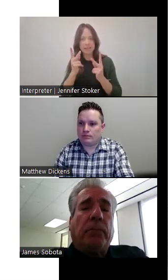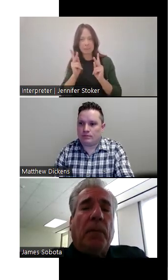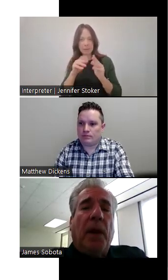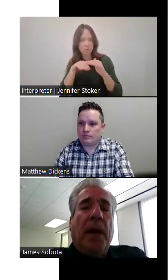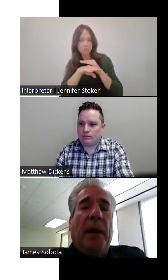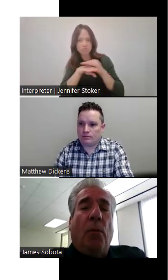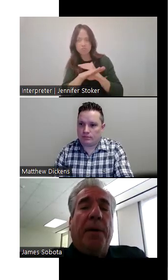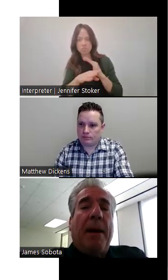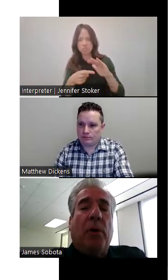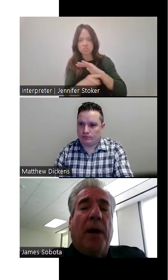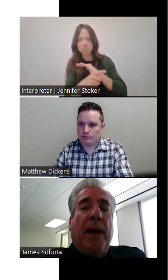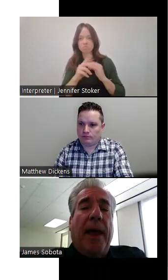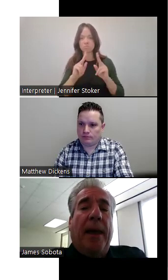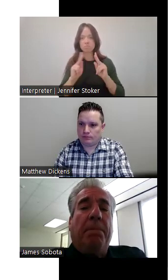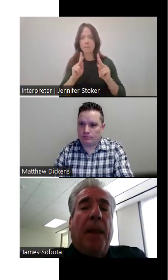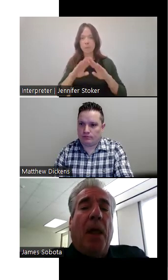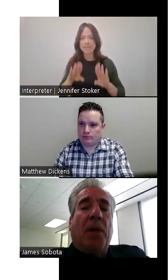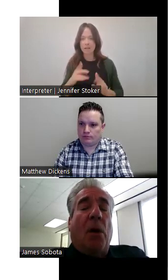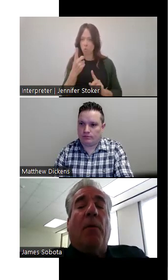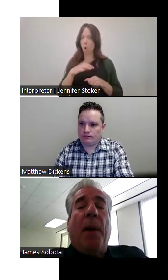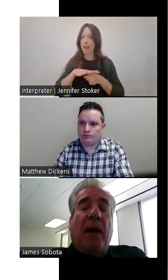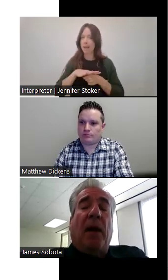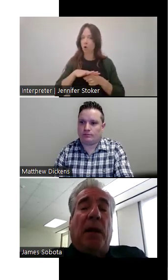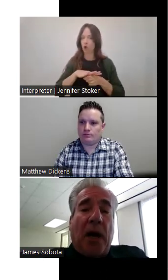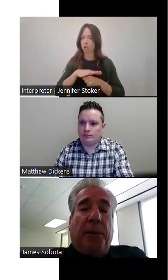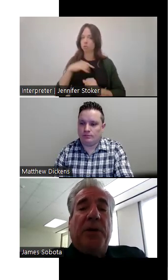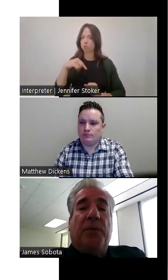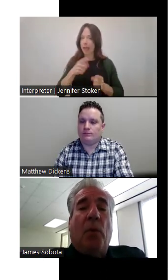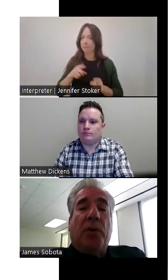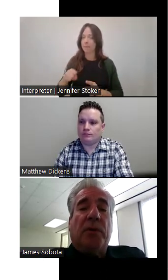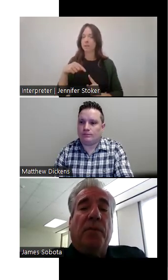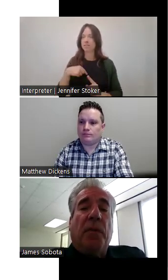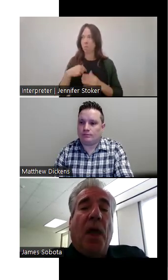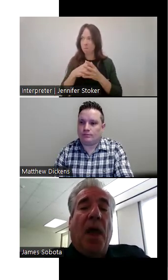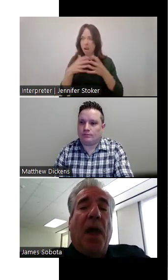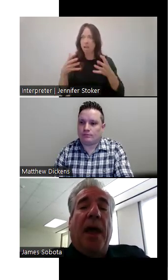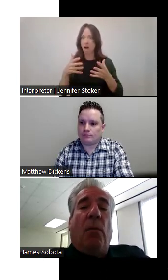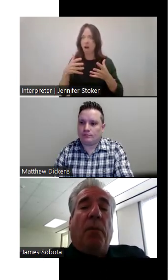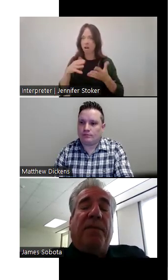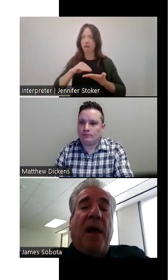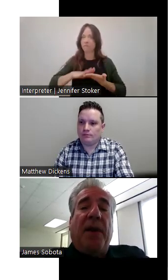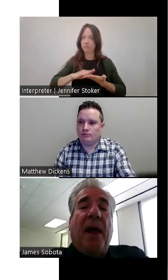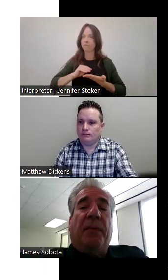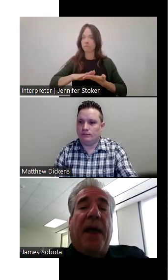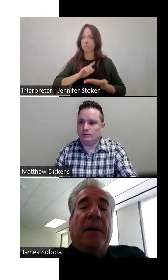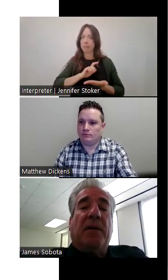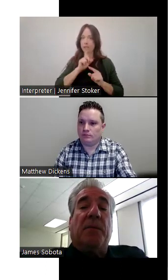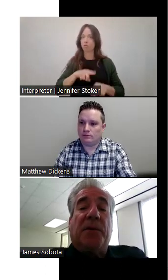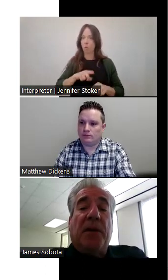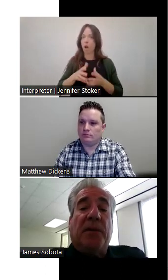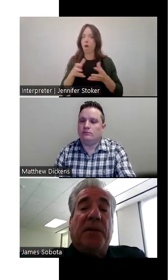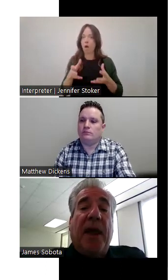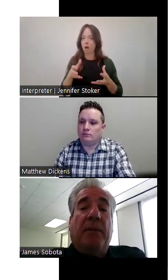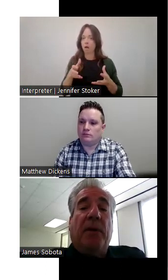in one neighborhood. And so we were making a lot of police reports. And what we found out that